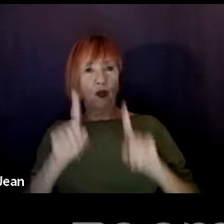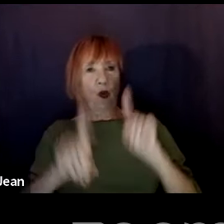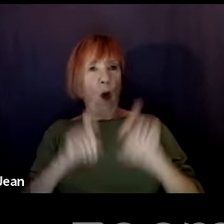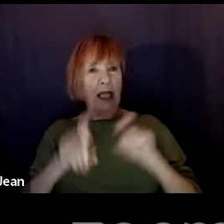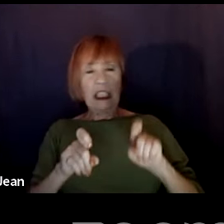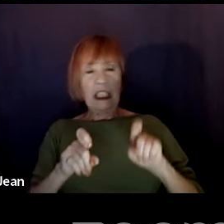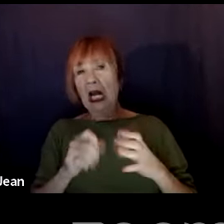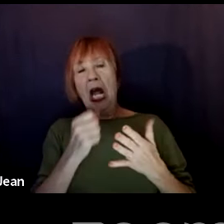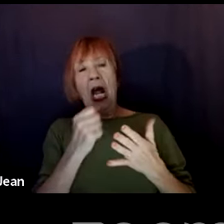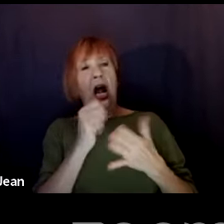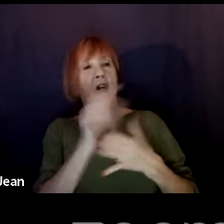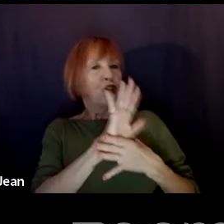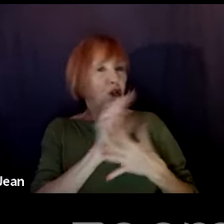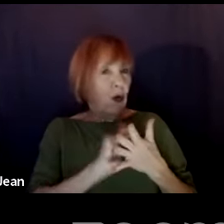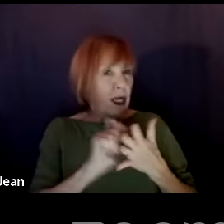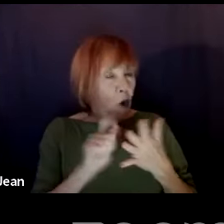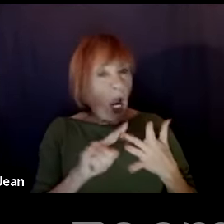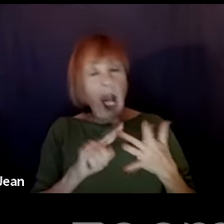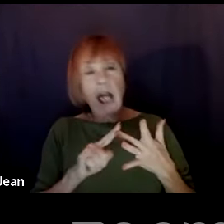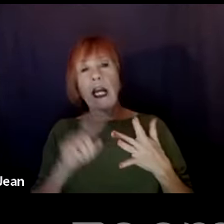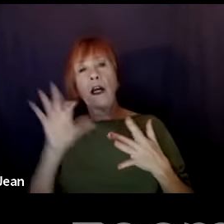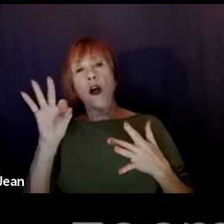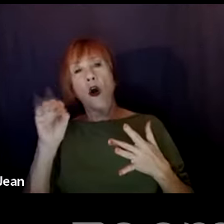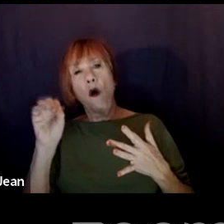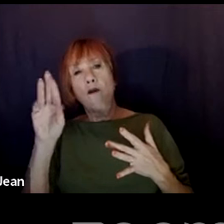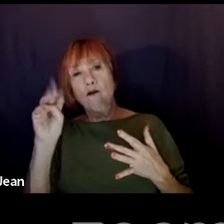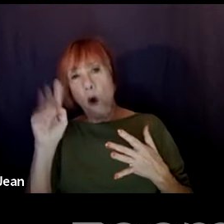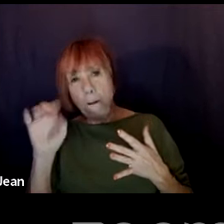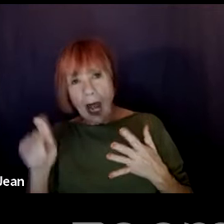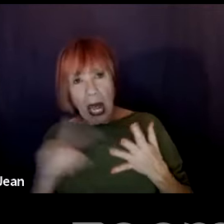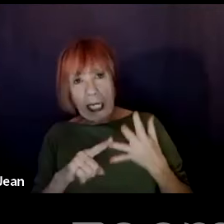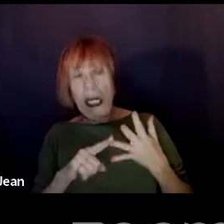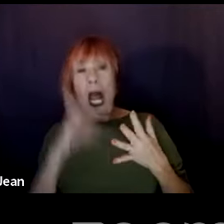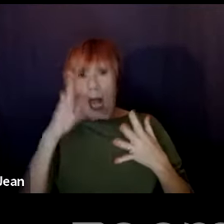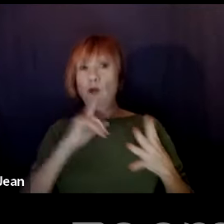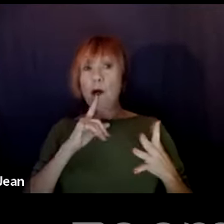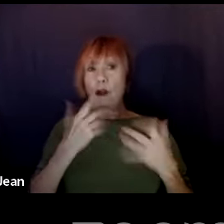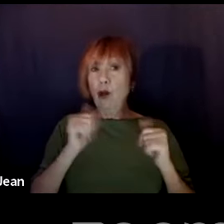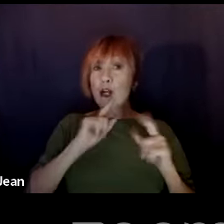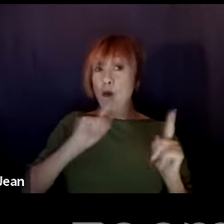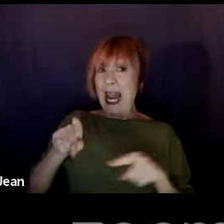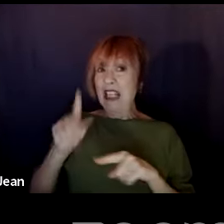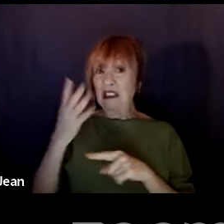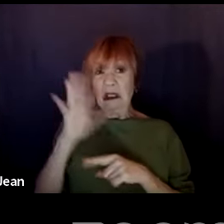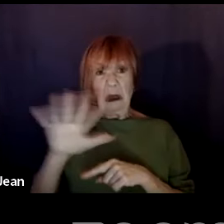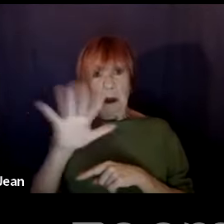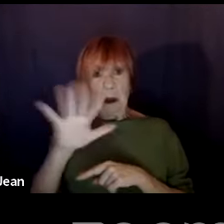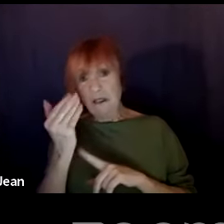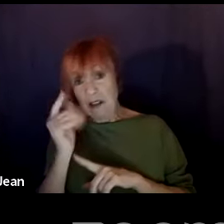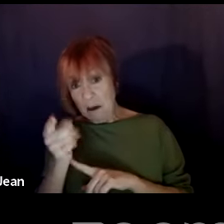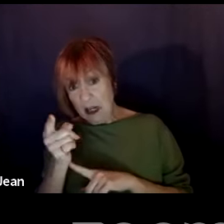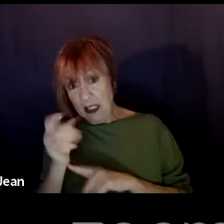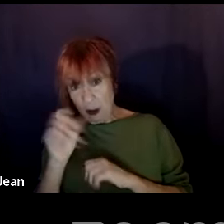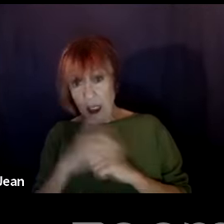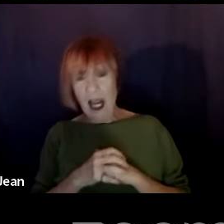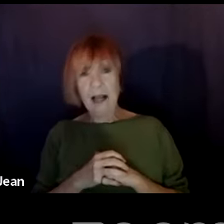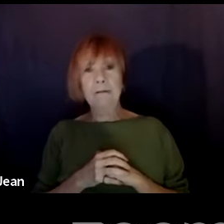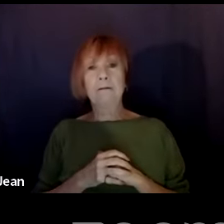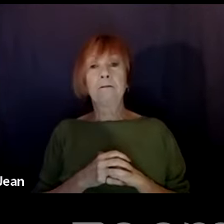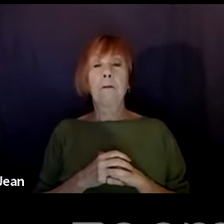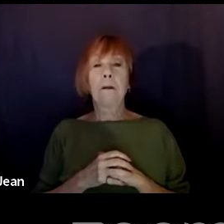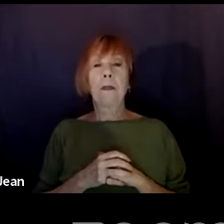formatting in the, in the comment section. And we'll get to those in about the next 15 minutes and answer your guys's questions. Um,